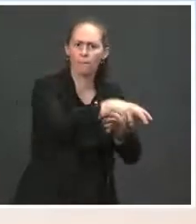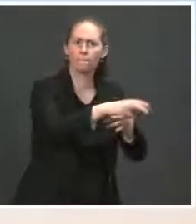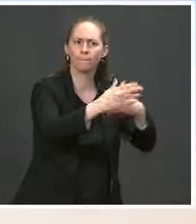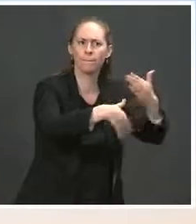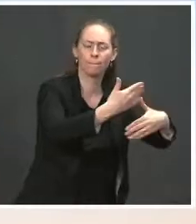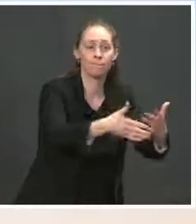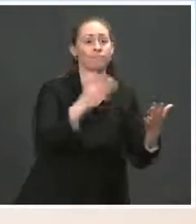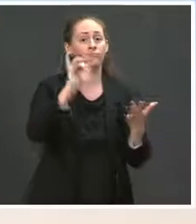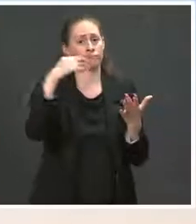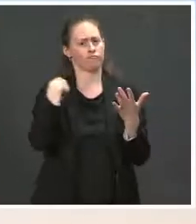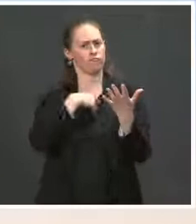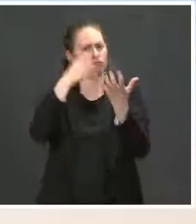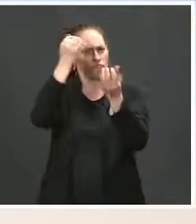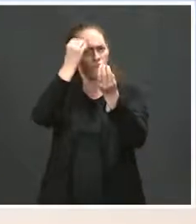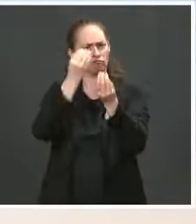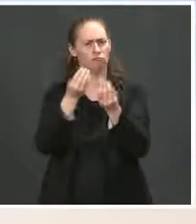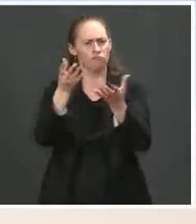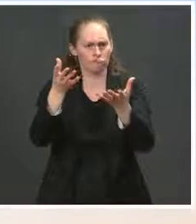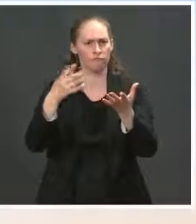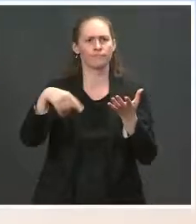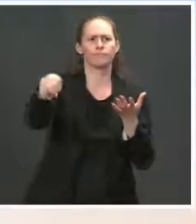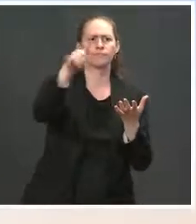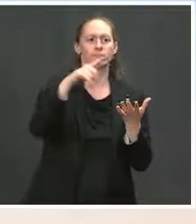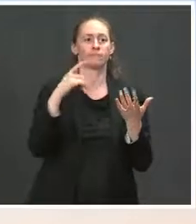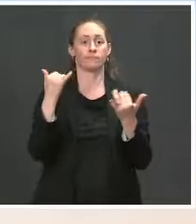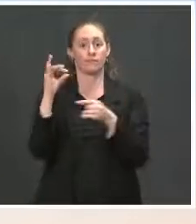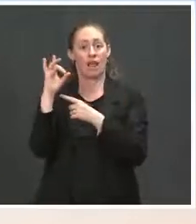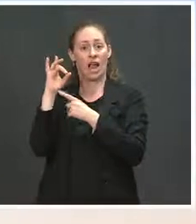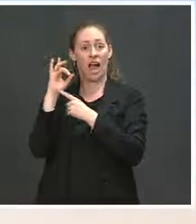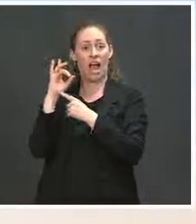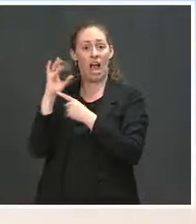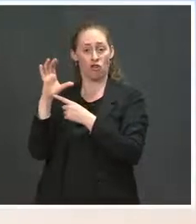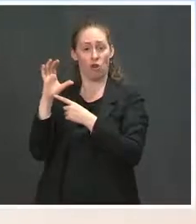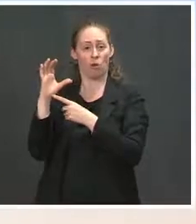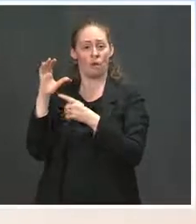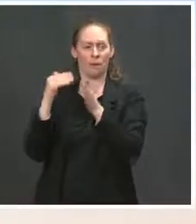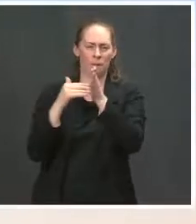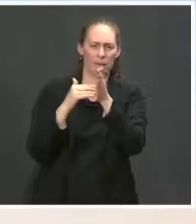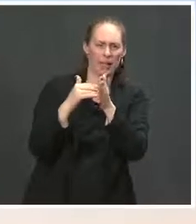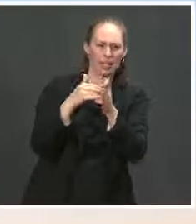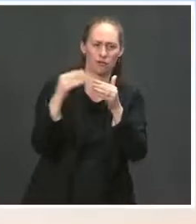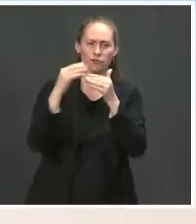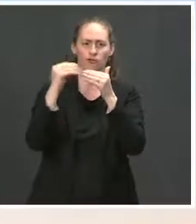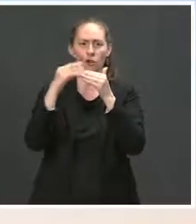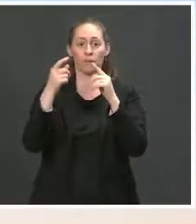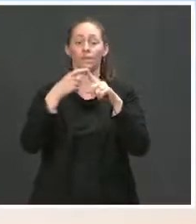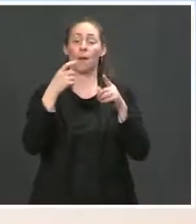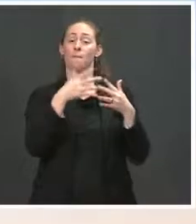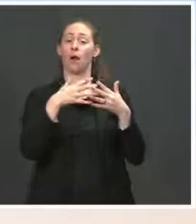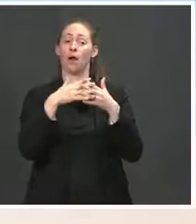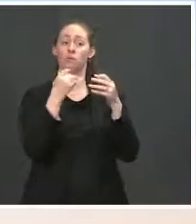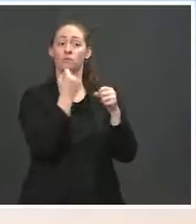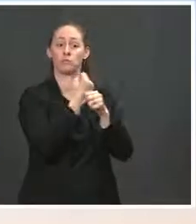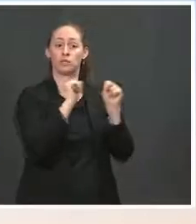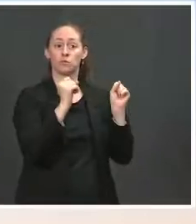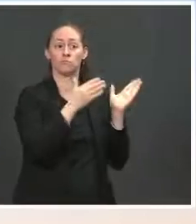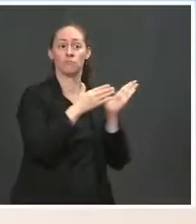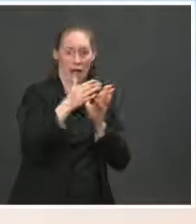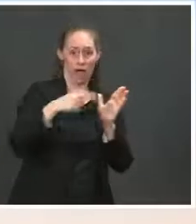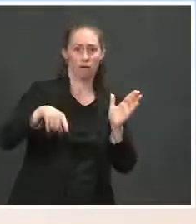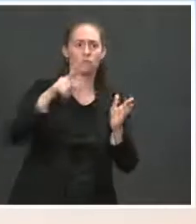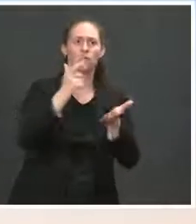to distribute $800 million in funding from the American Rescue Plan for their states to support students experiencing homelessness.